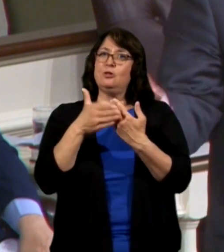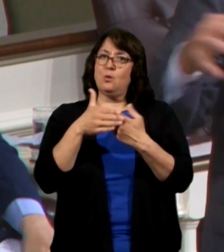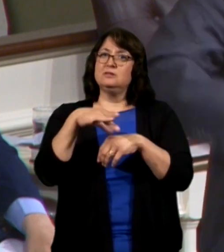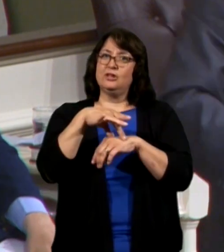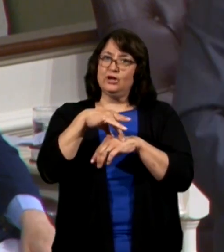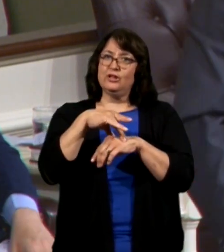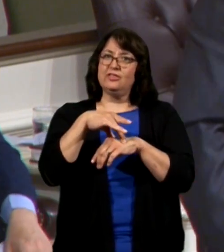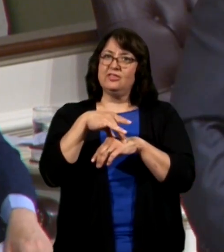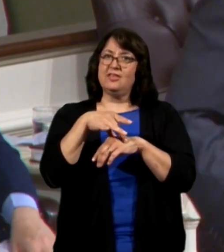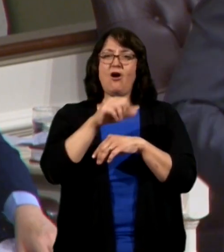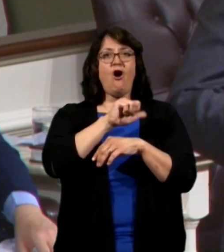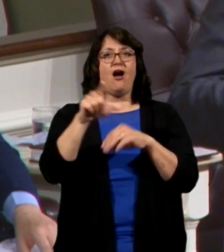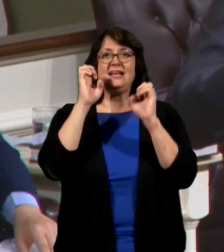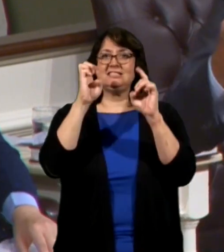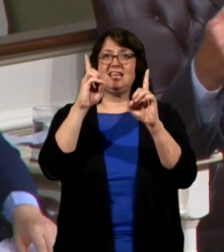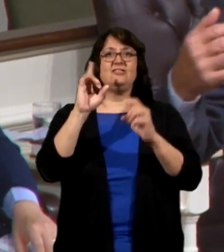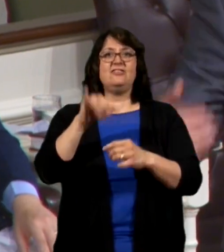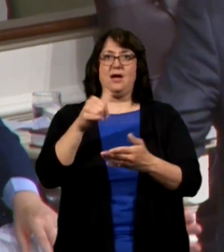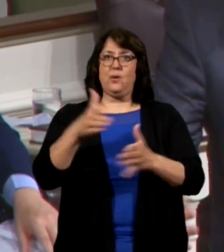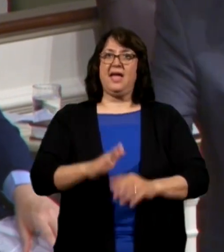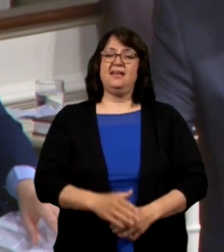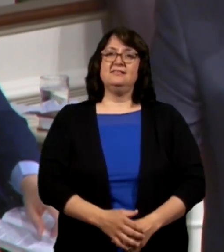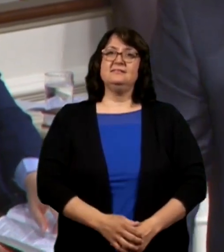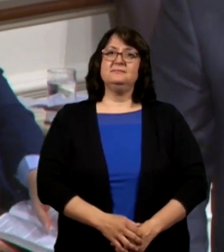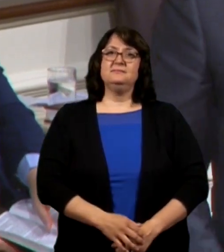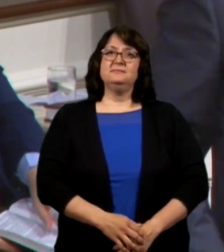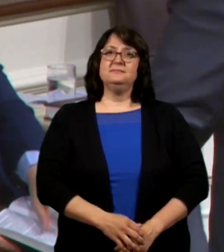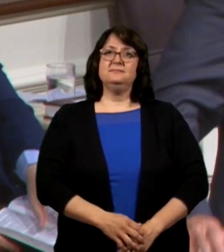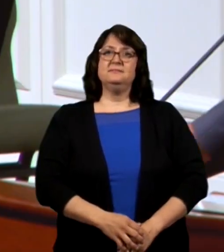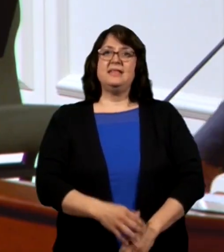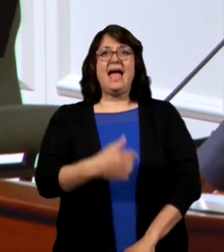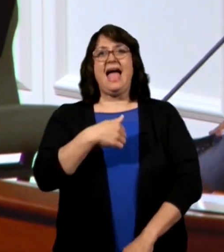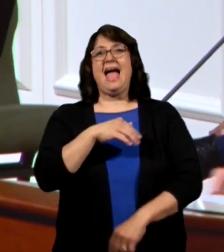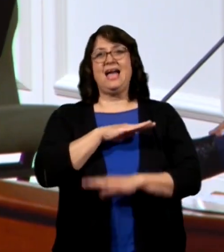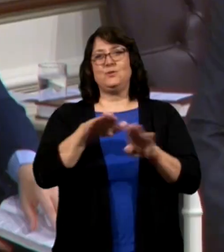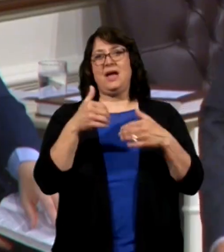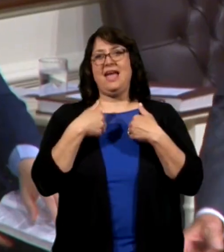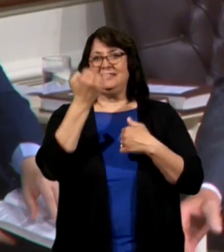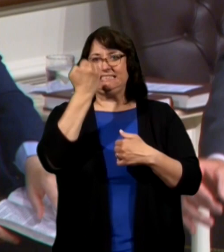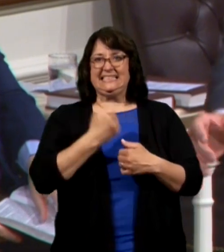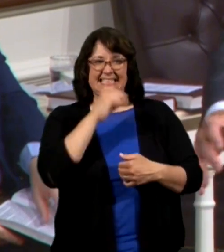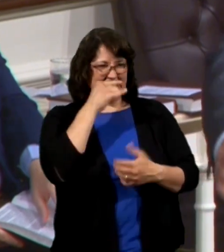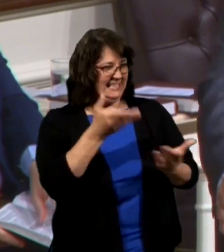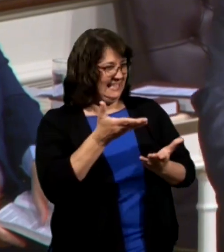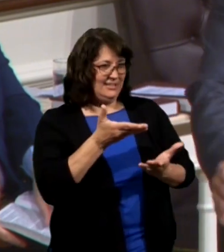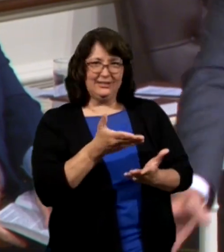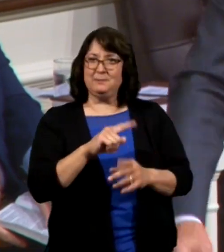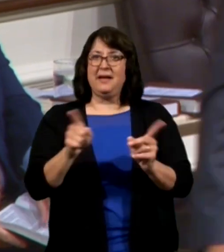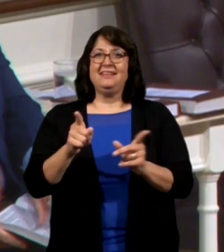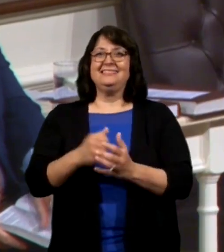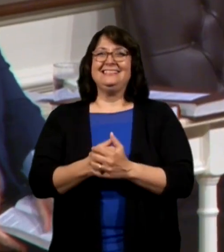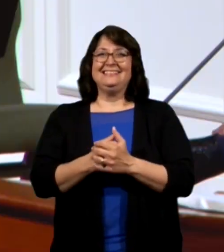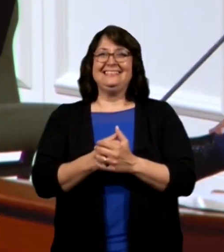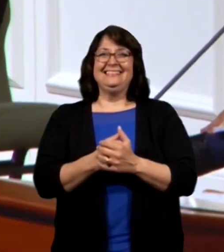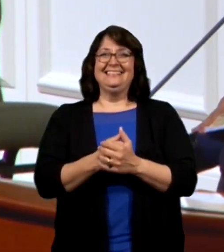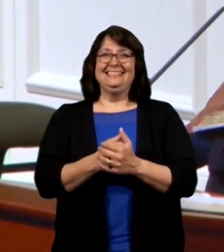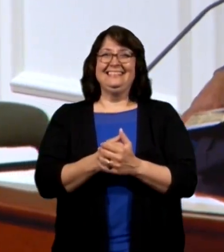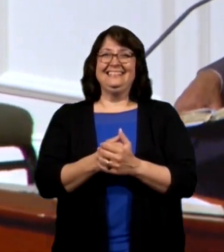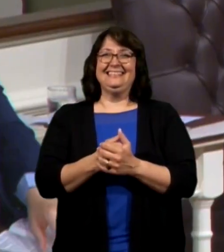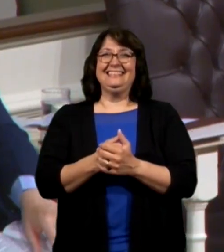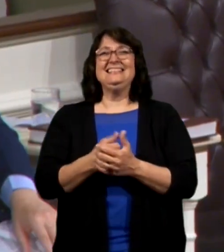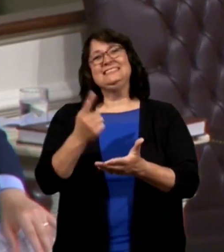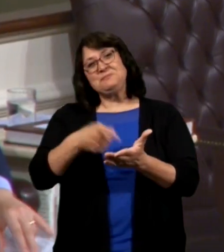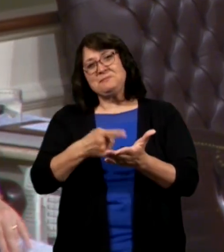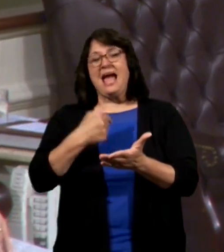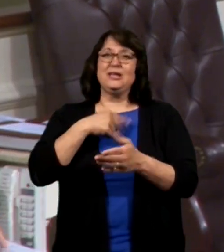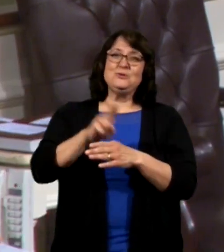And all of education is like that. I don't have a skinny kid up here, but sometimes I'll have